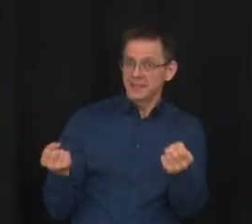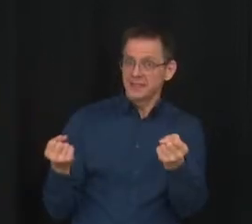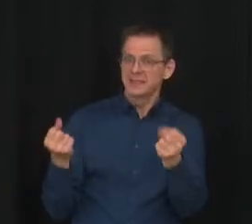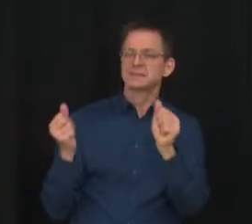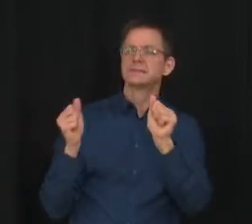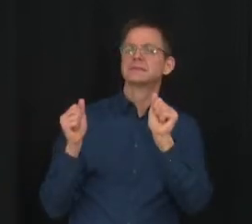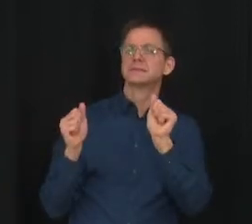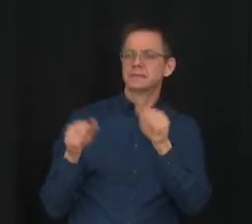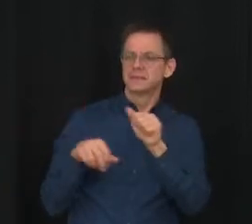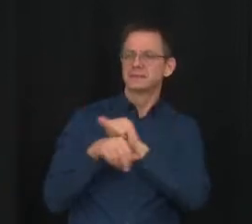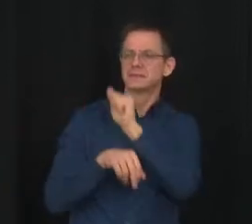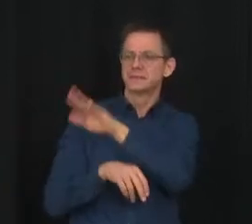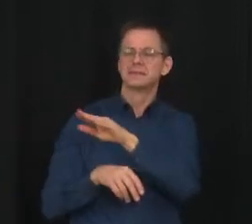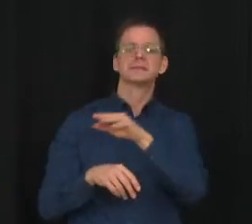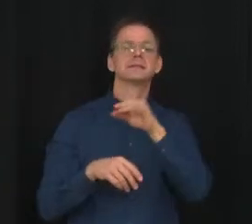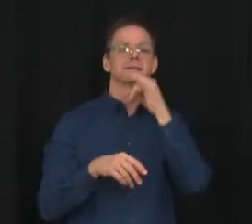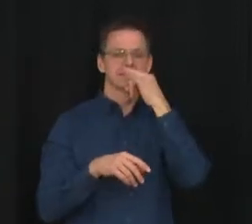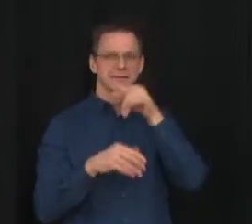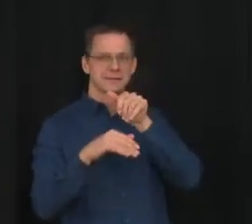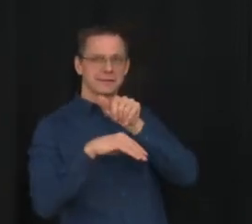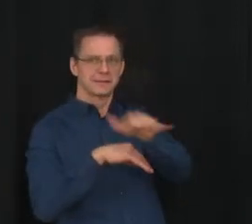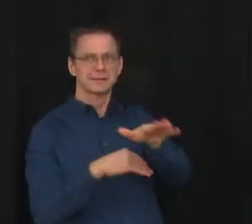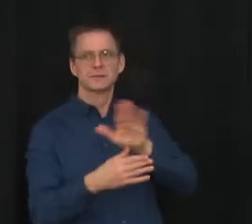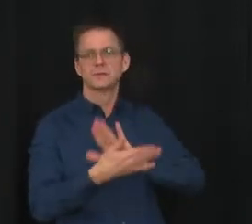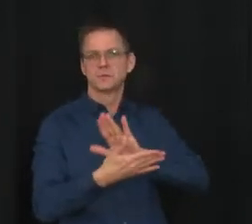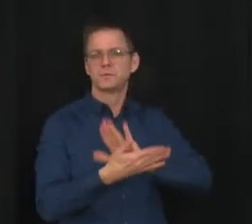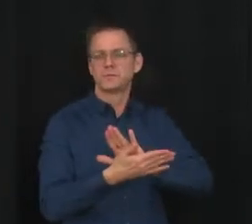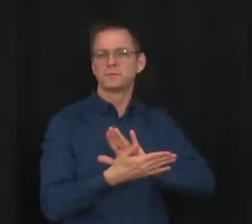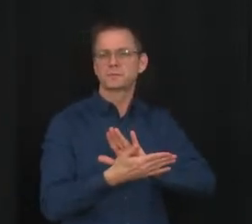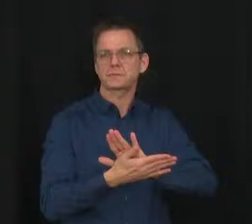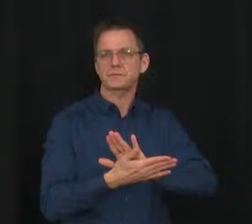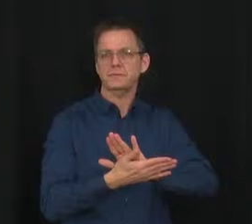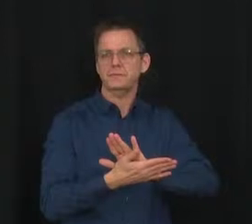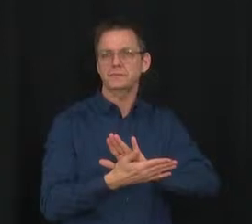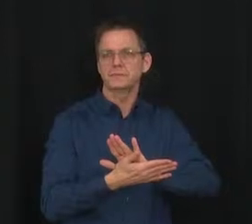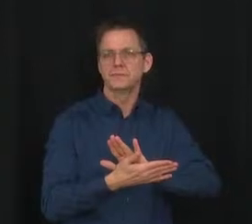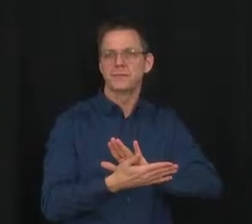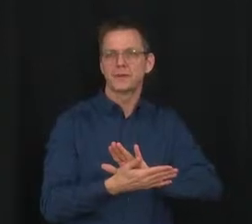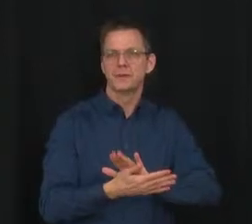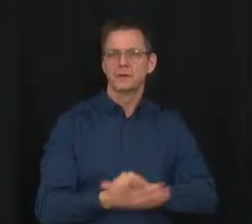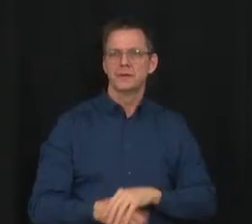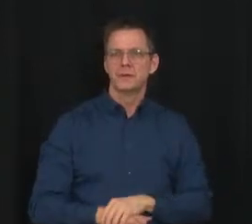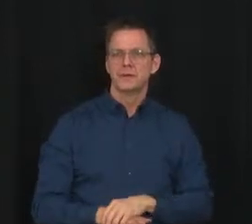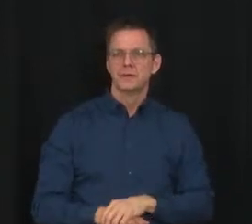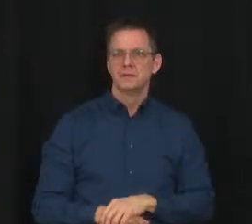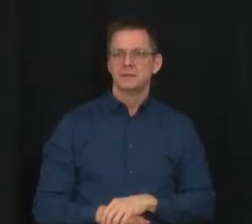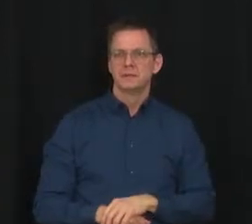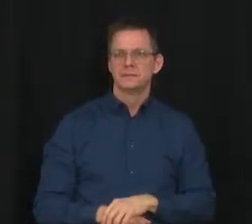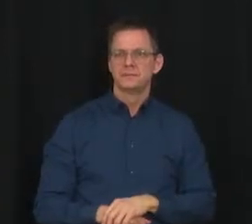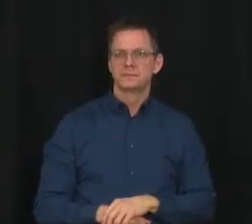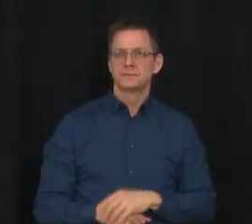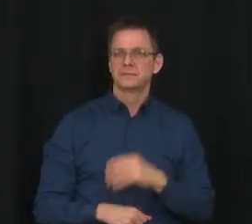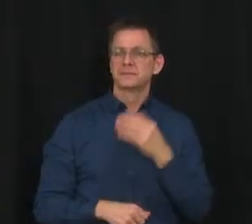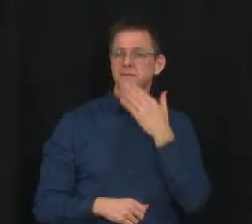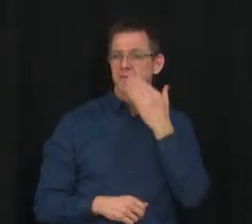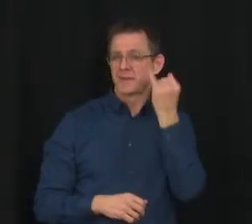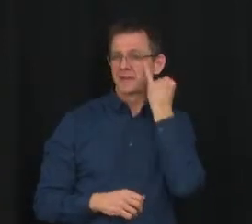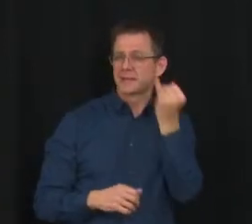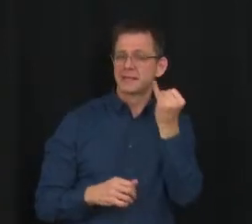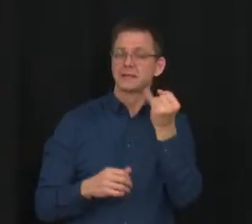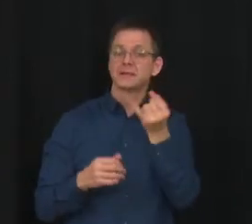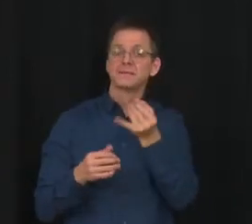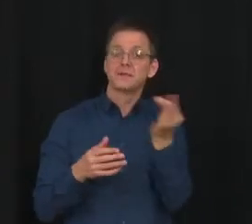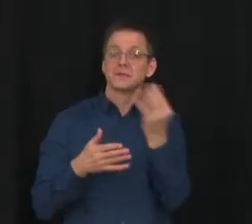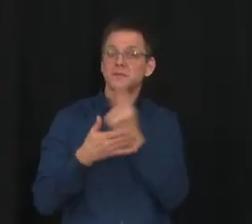are critical to limiting exposure in schools and keeping them open. As a parent, I want to say that I understand the mixed